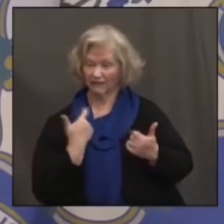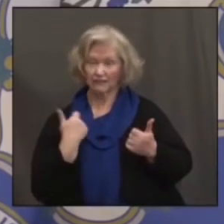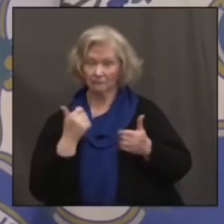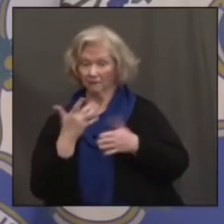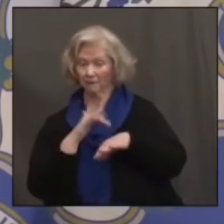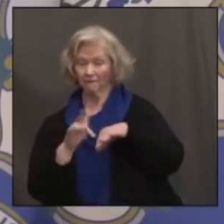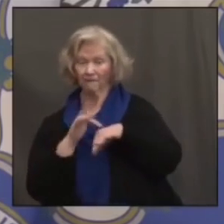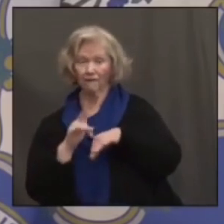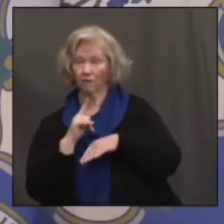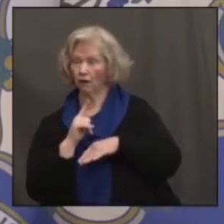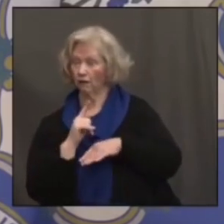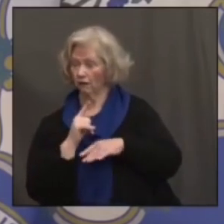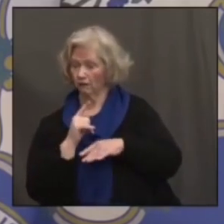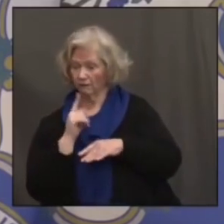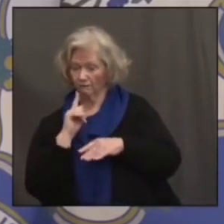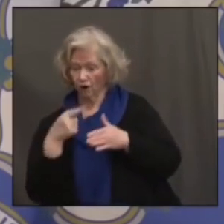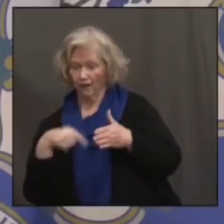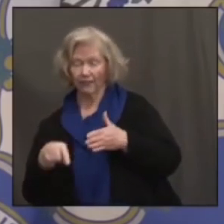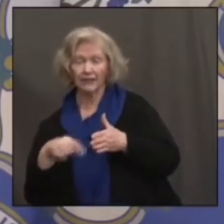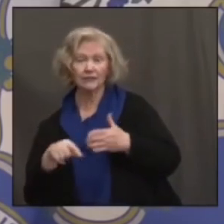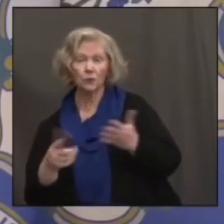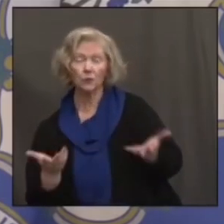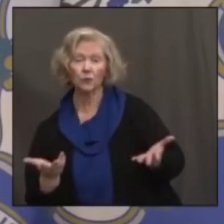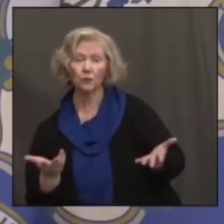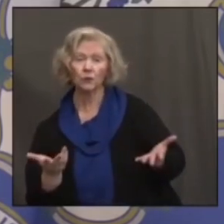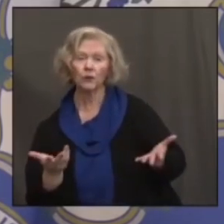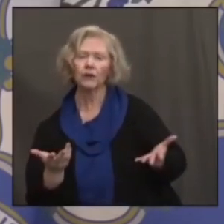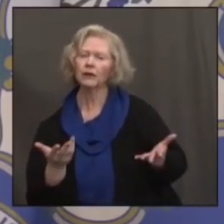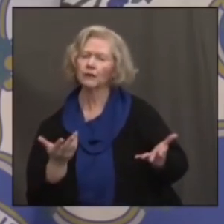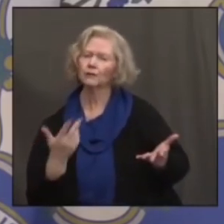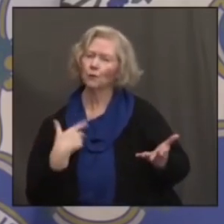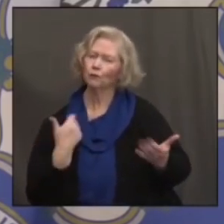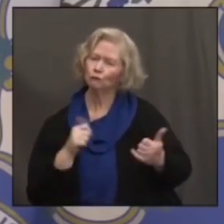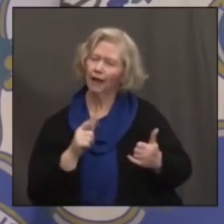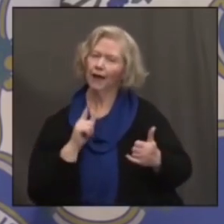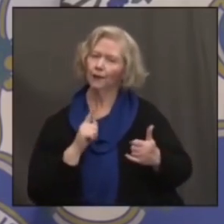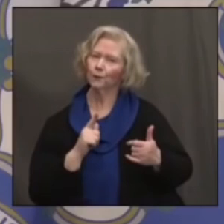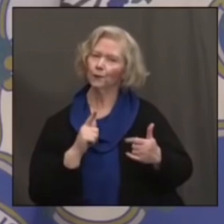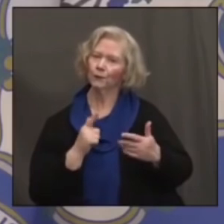vaccinations within the next week. So that's the balance we're trying to reach.